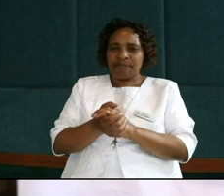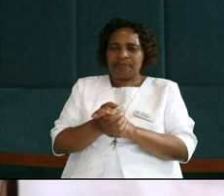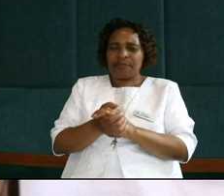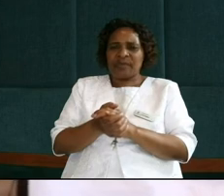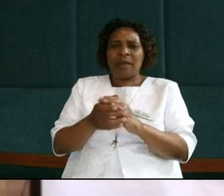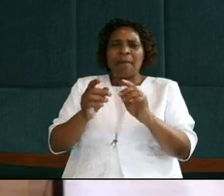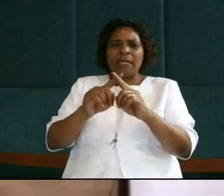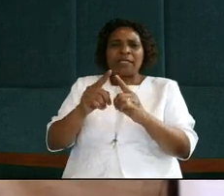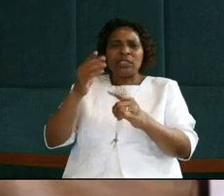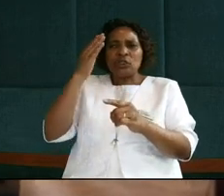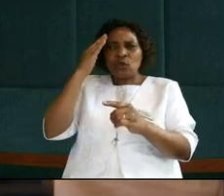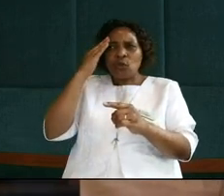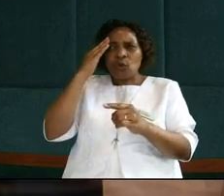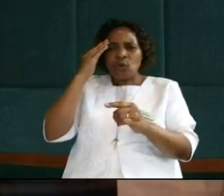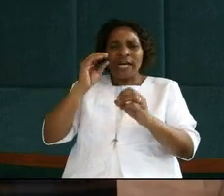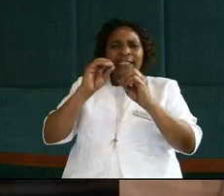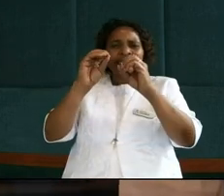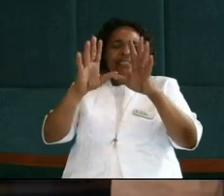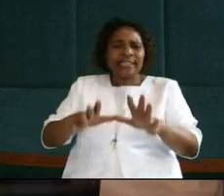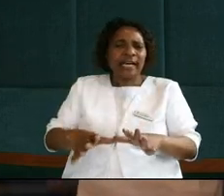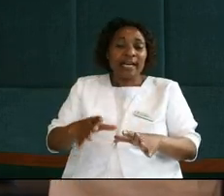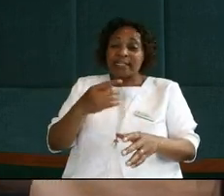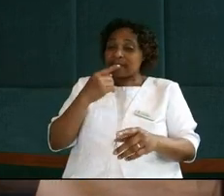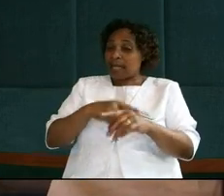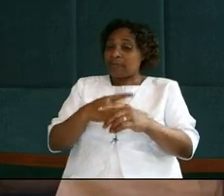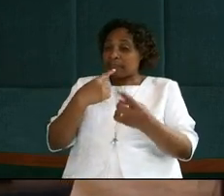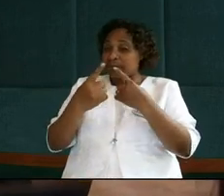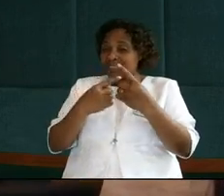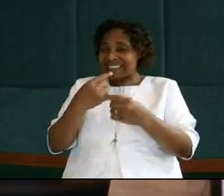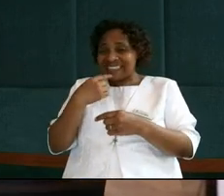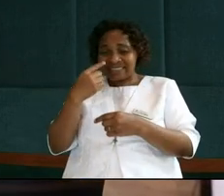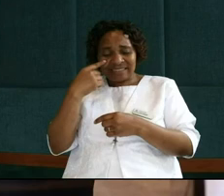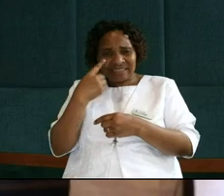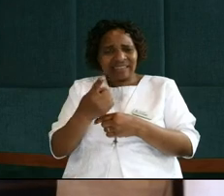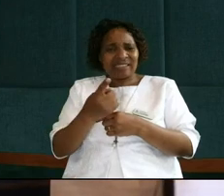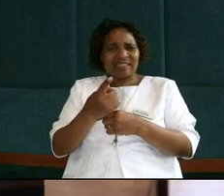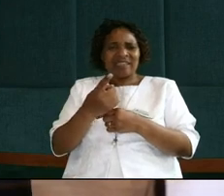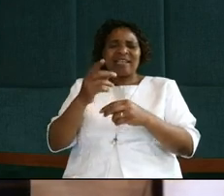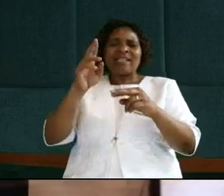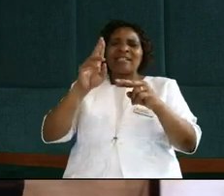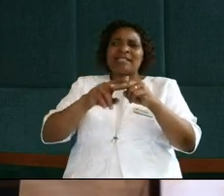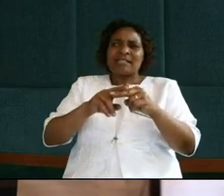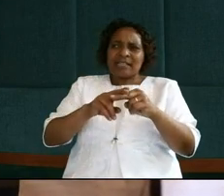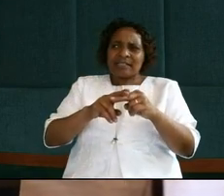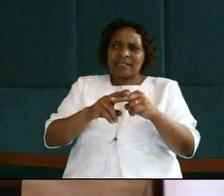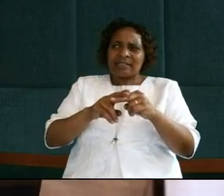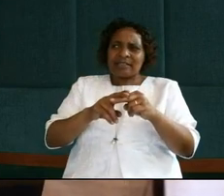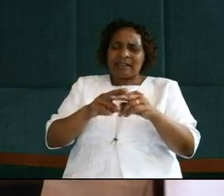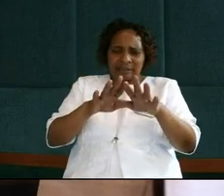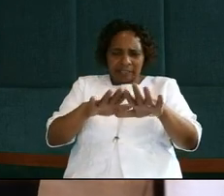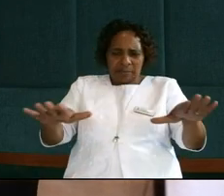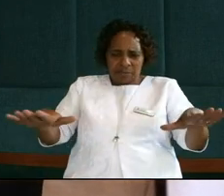Well, you would want to have that picture in your mind, even as I speak of this, and see them sitting, perhaps, around the table.